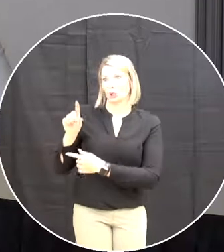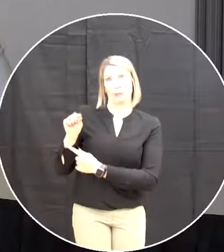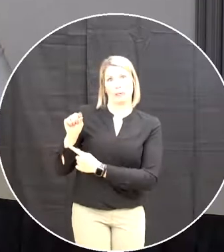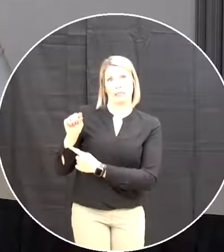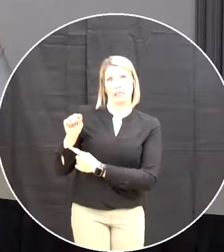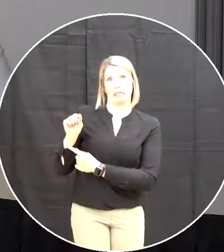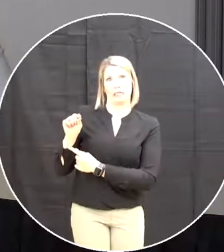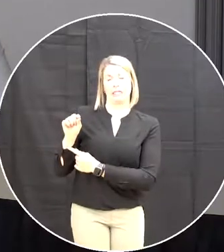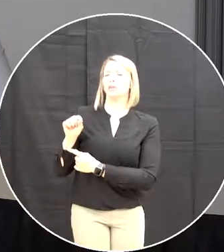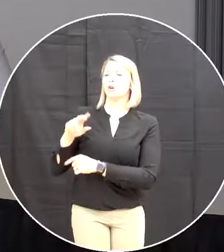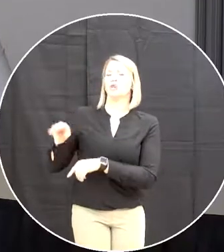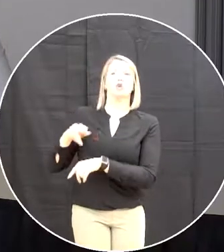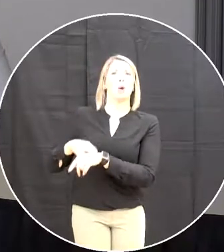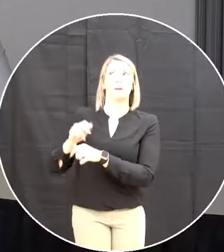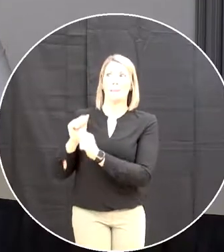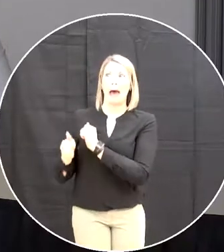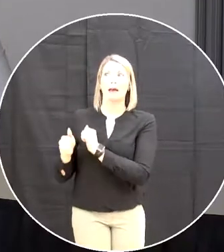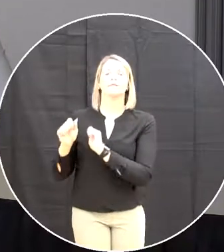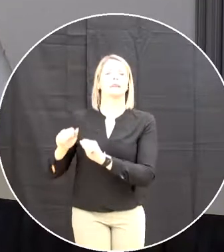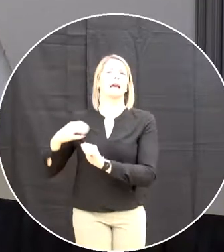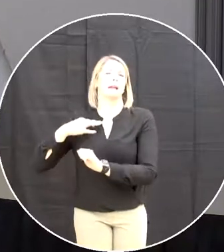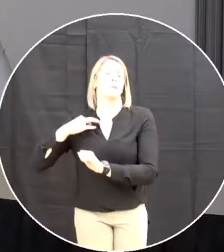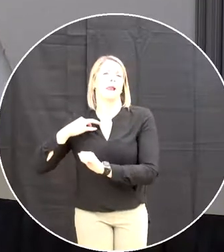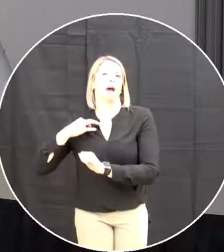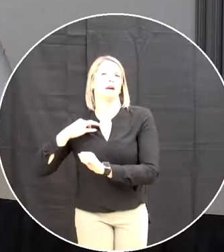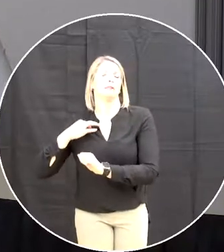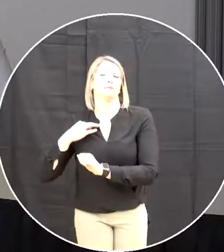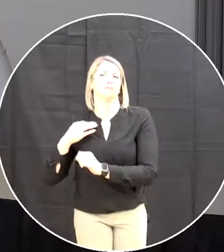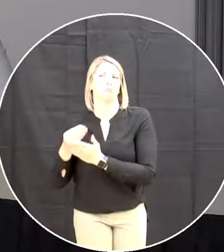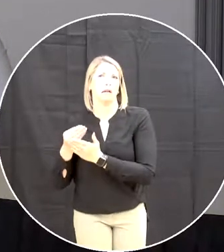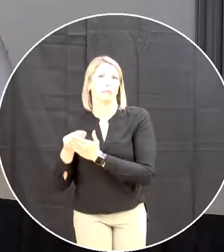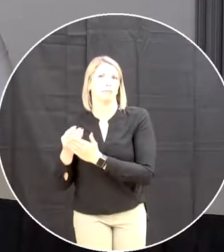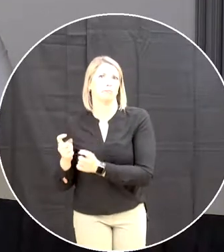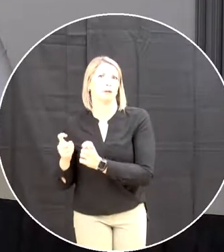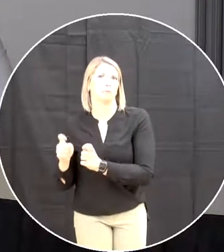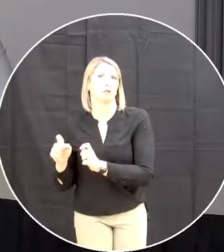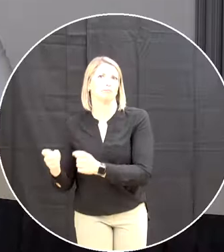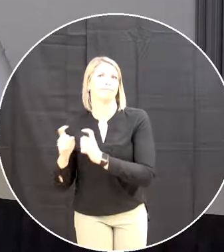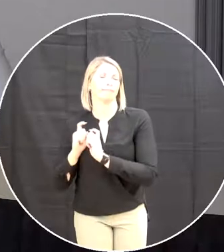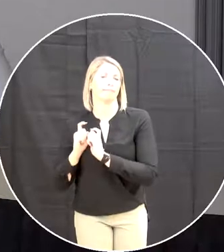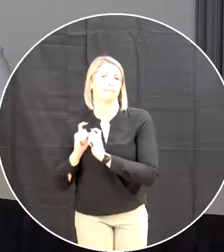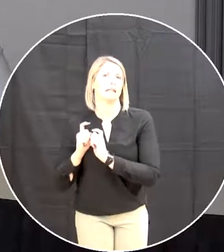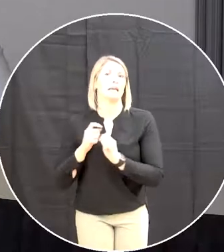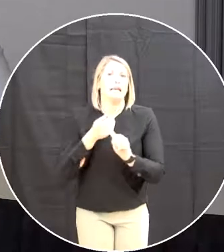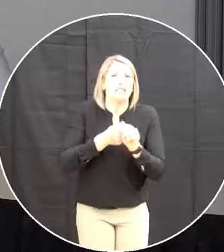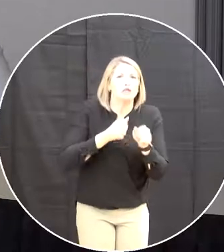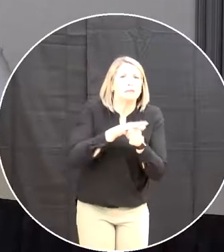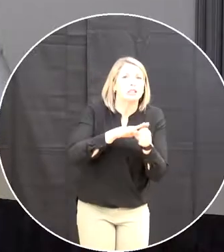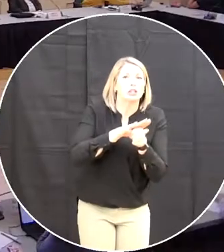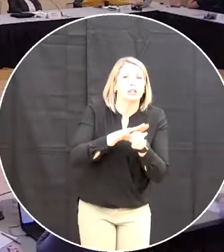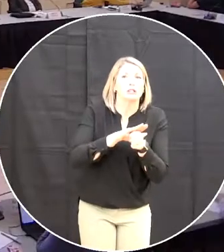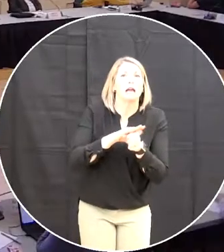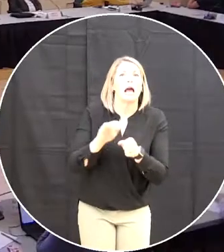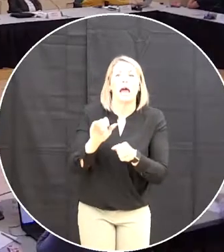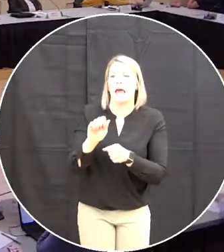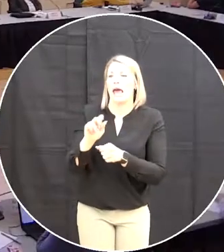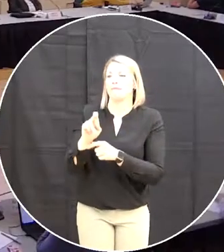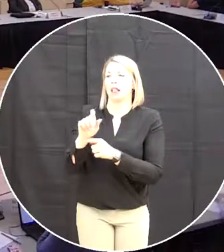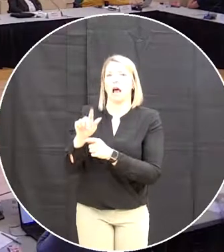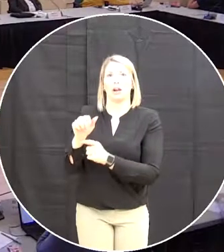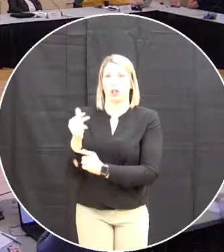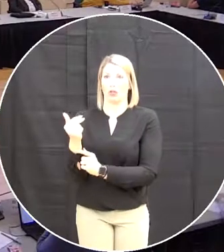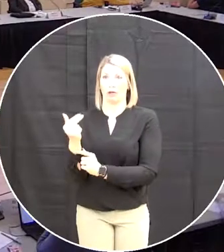past procedure and the breakdown for warning to each region is as follows 13 for the avalon region